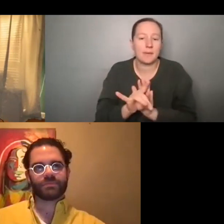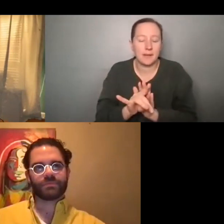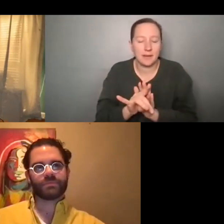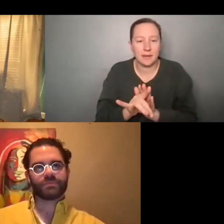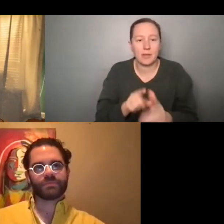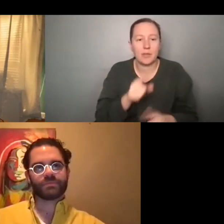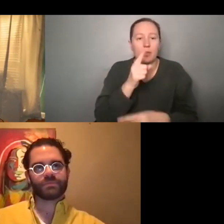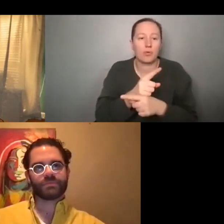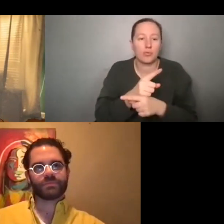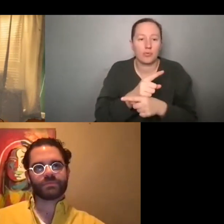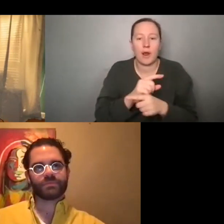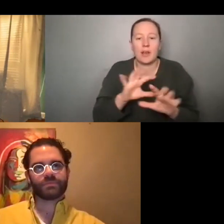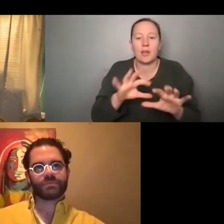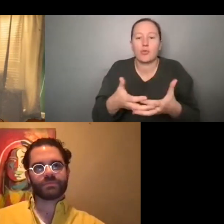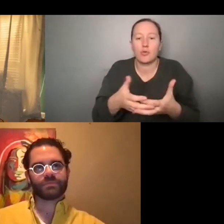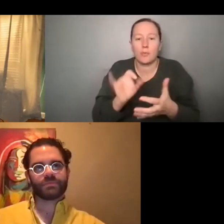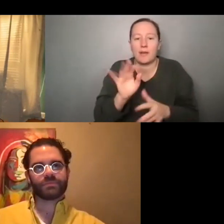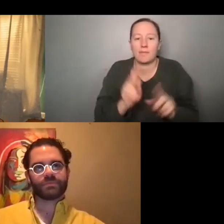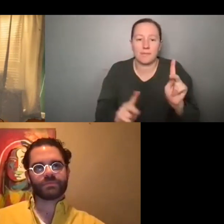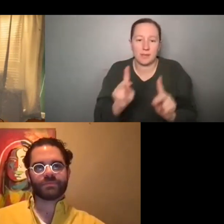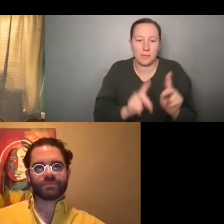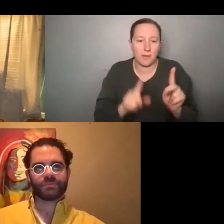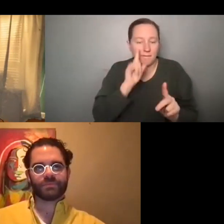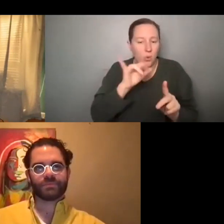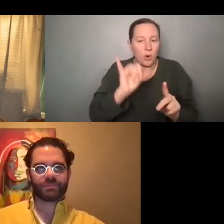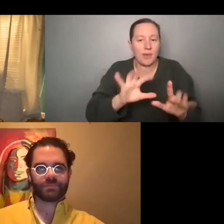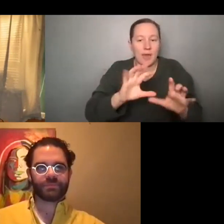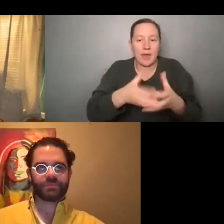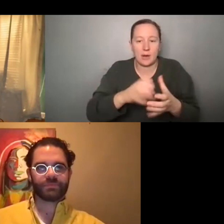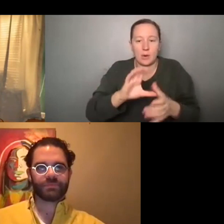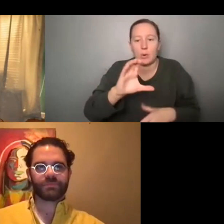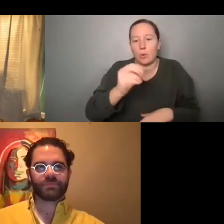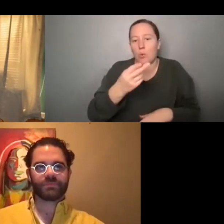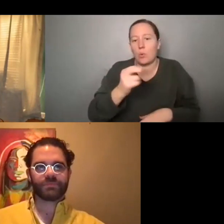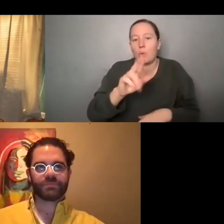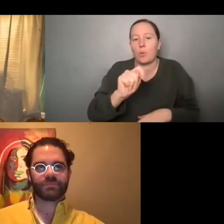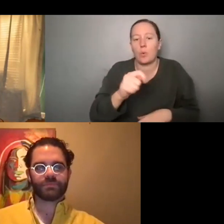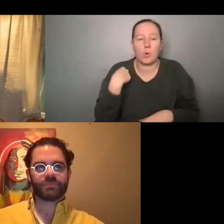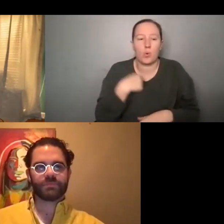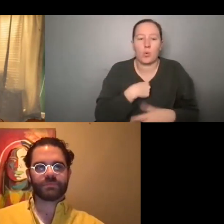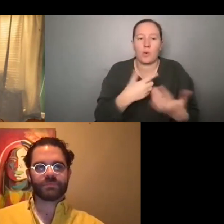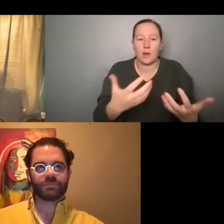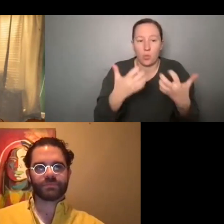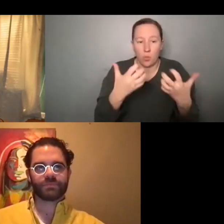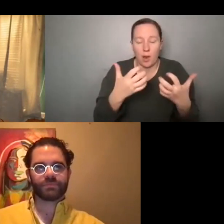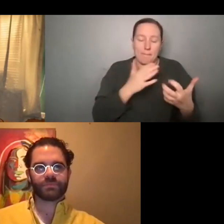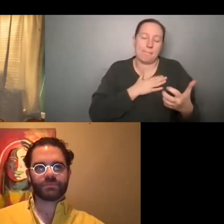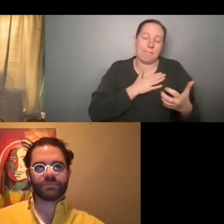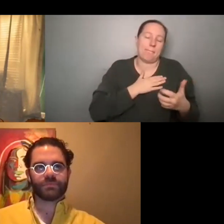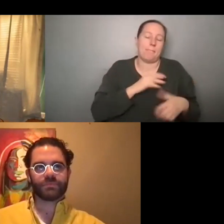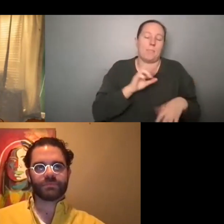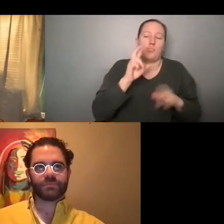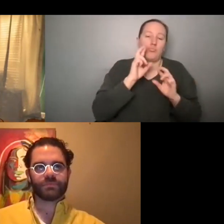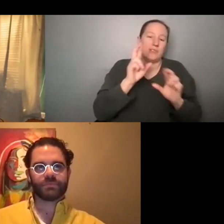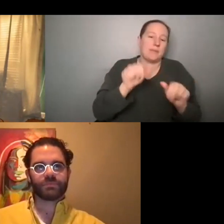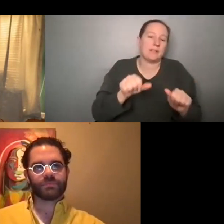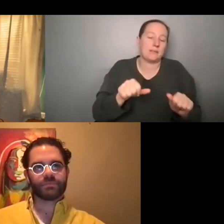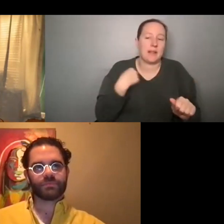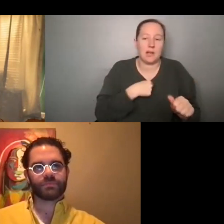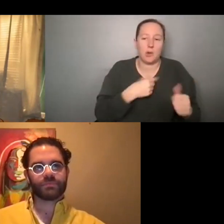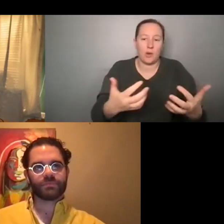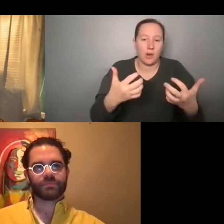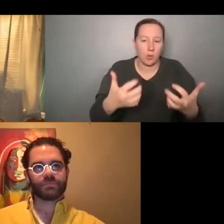the right combination of people for this particular cohort. Cause we really want to, at least, you know, respectability, I can speak towards us specifically. We